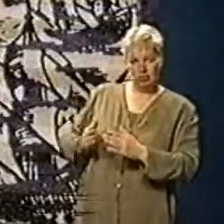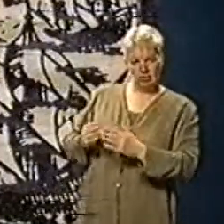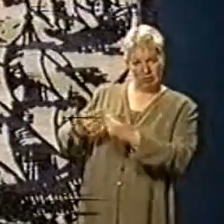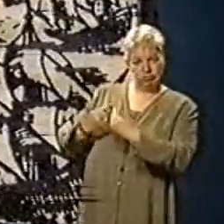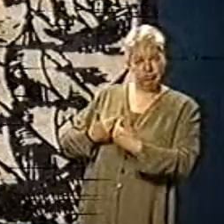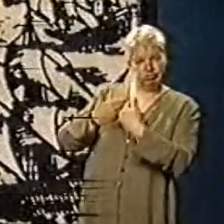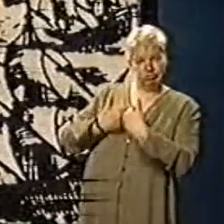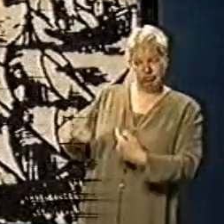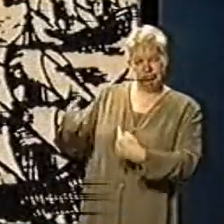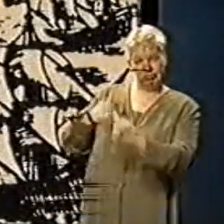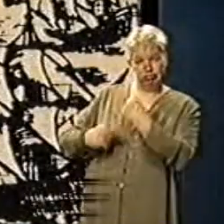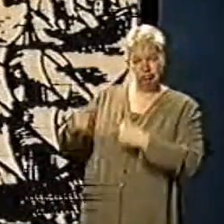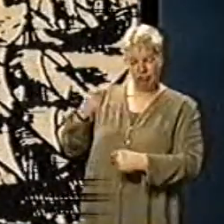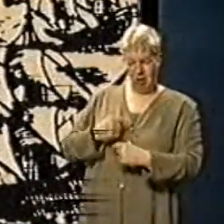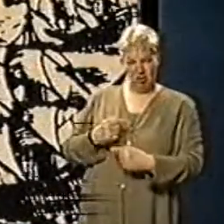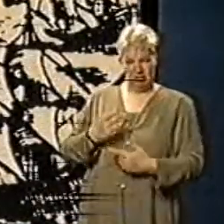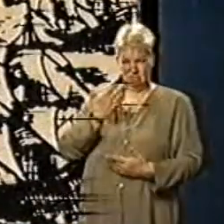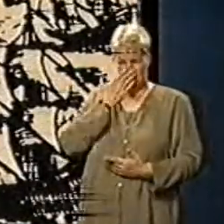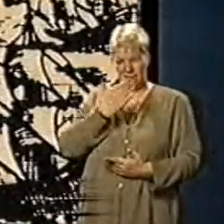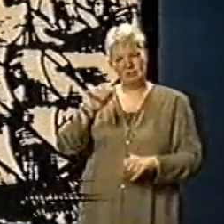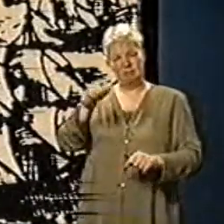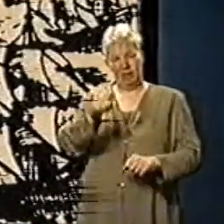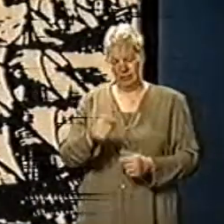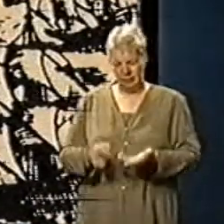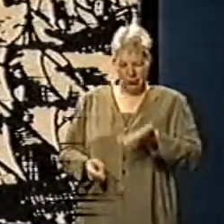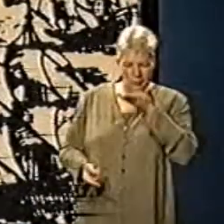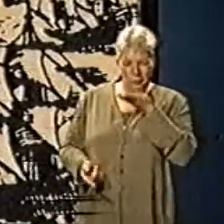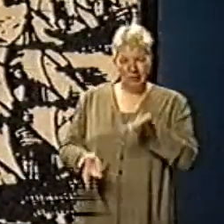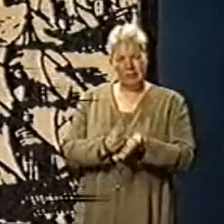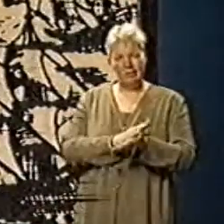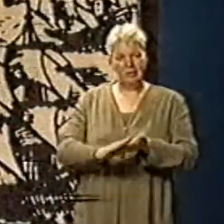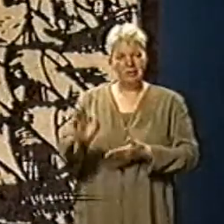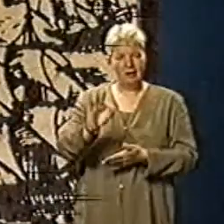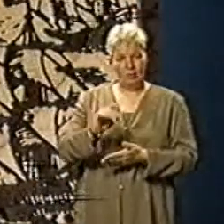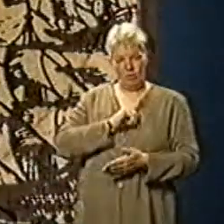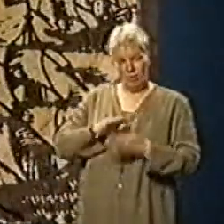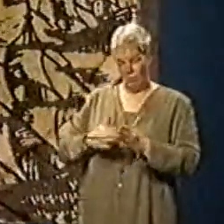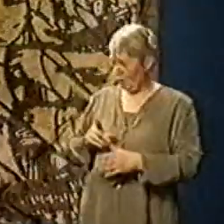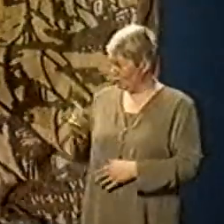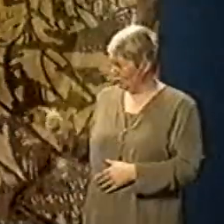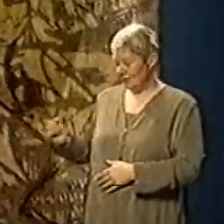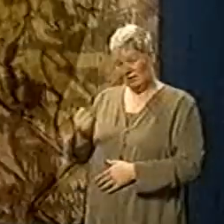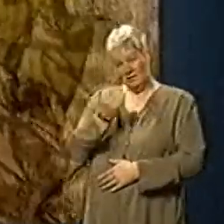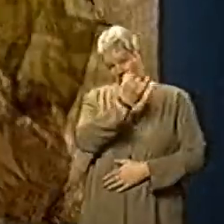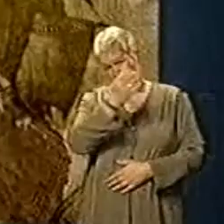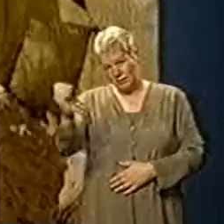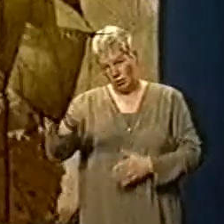This time there were 600 vessels and up to 20,000 troops.